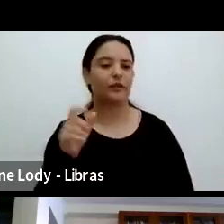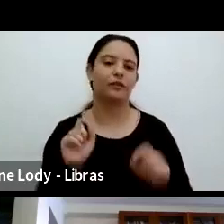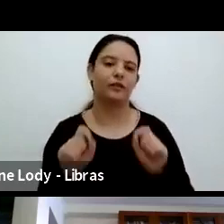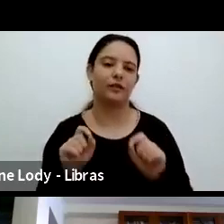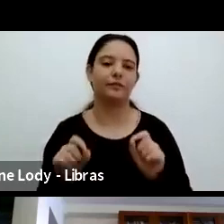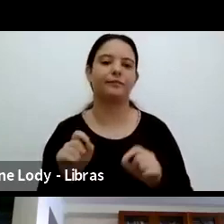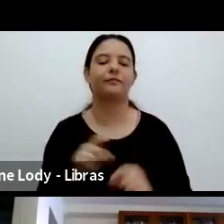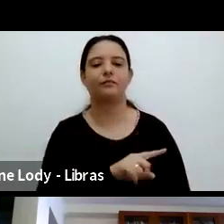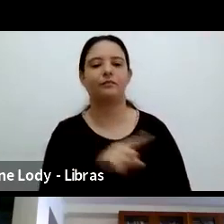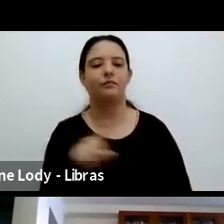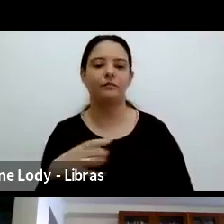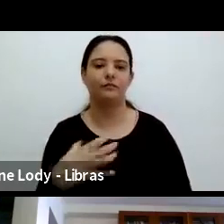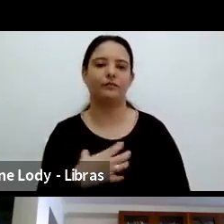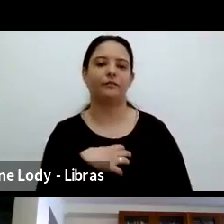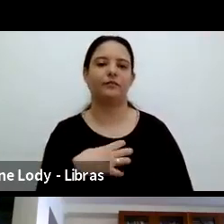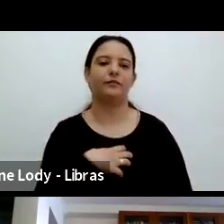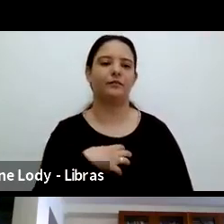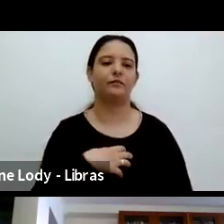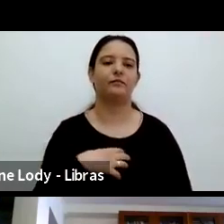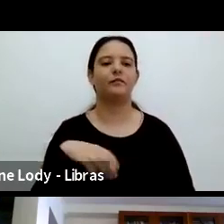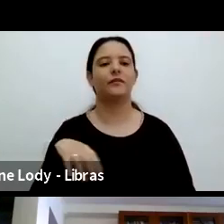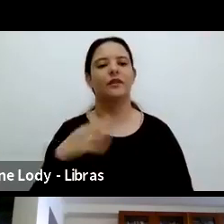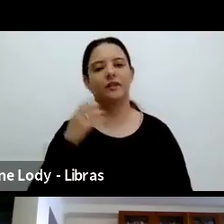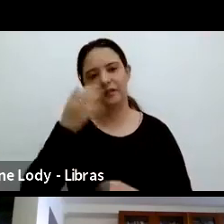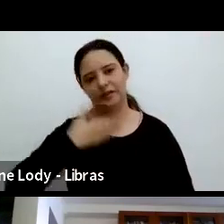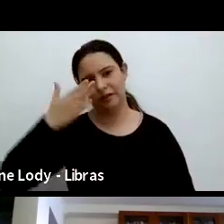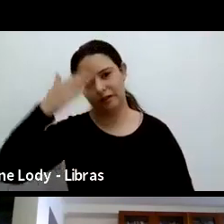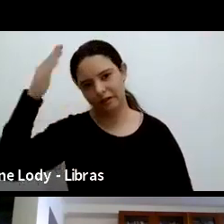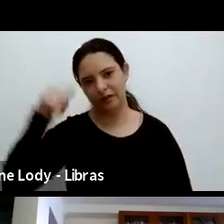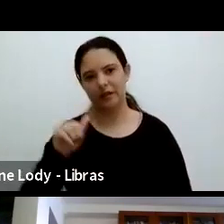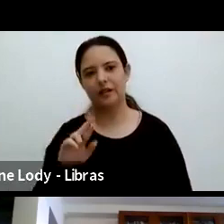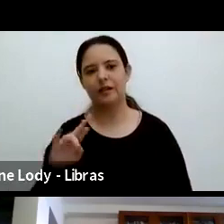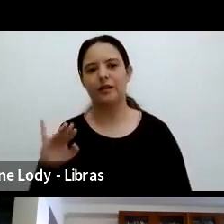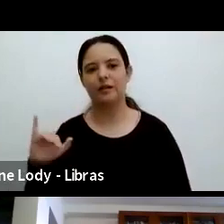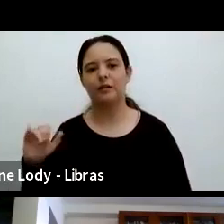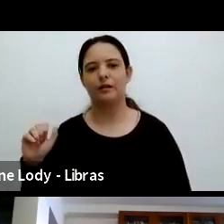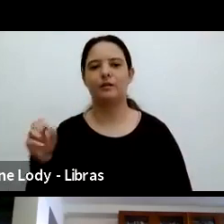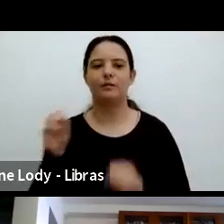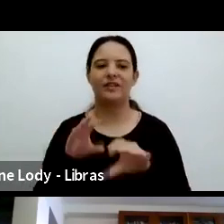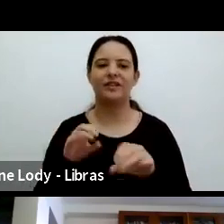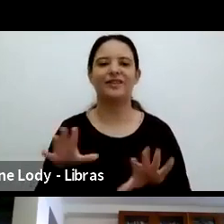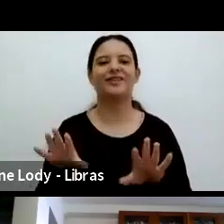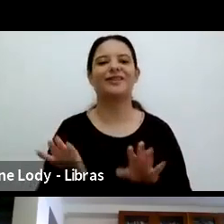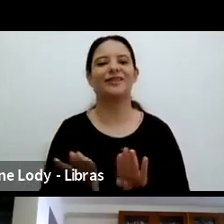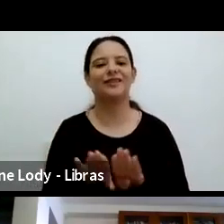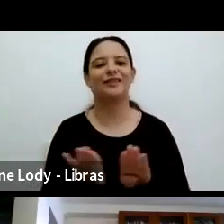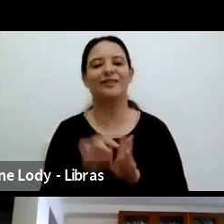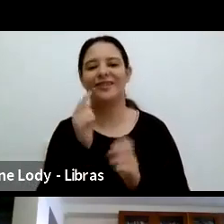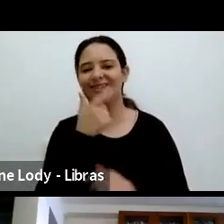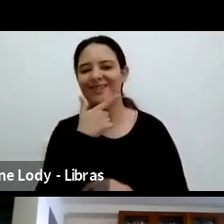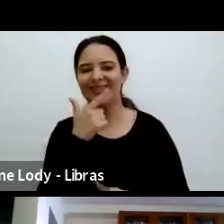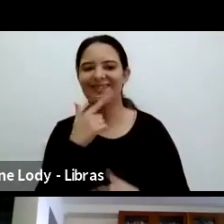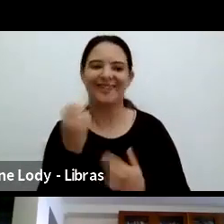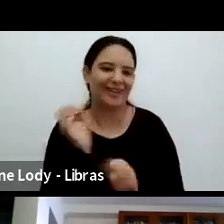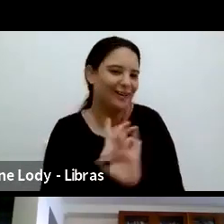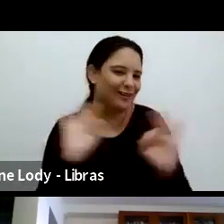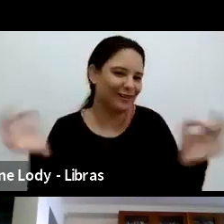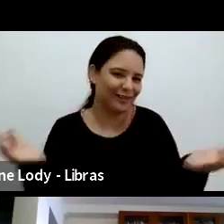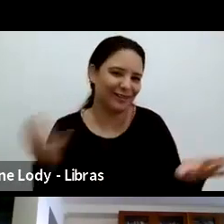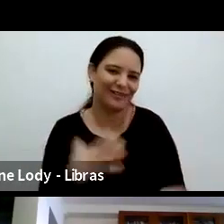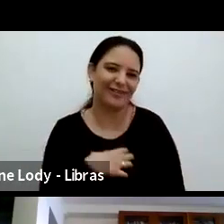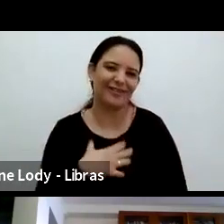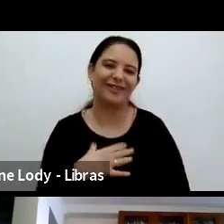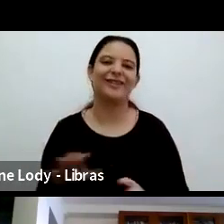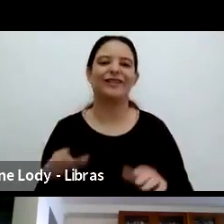He has also a great sense of humor and is a great player and co-creator of Cindy Magic.